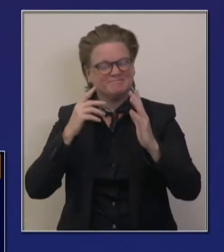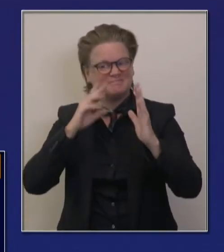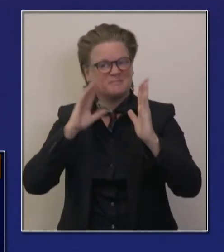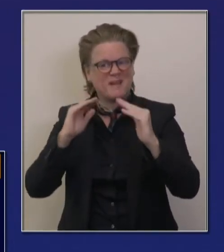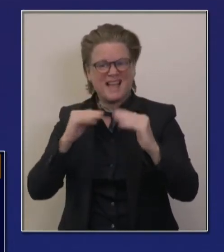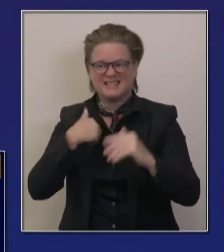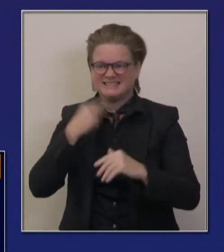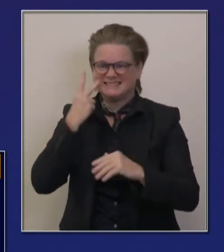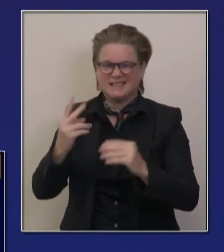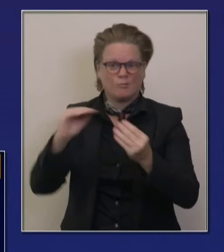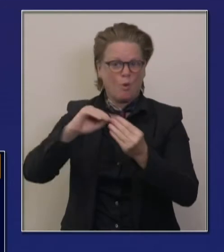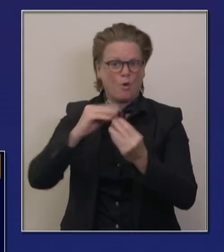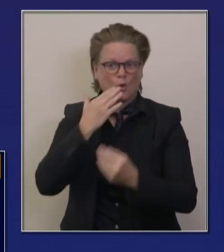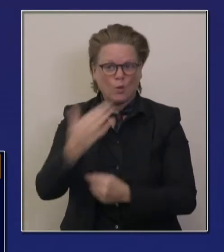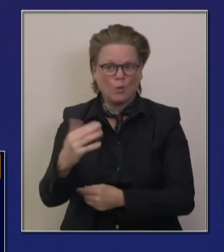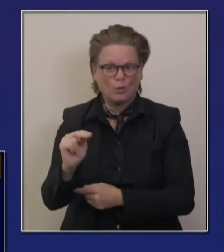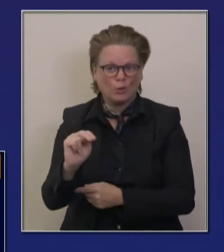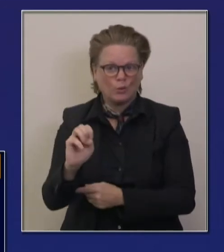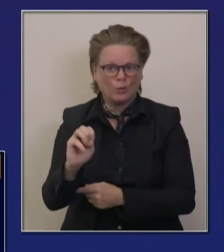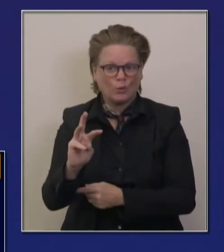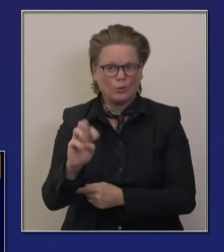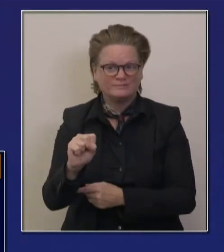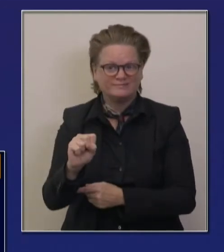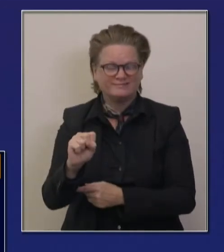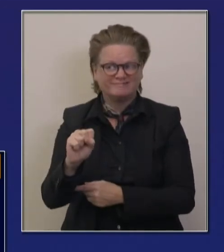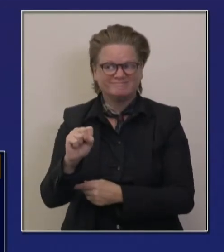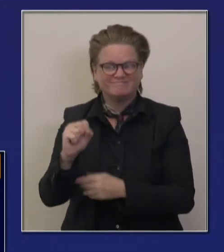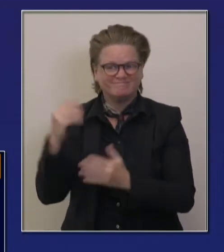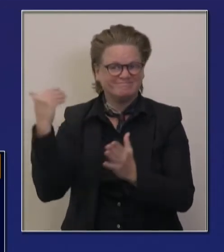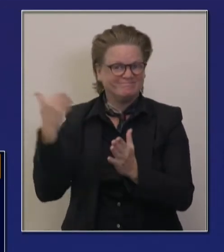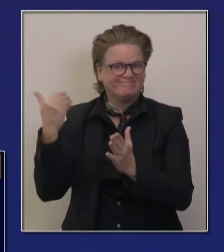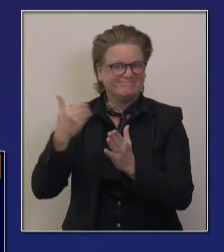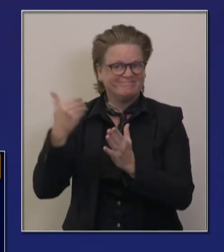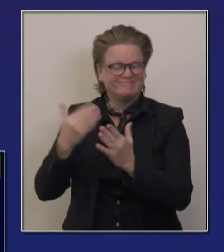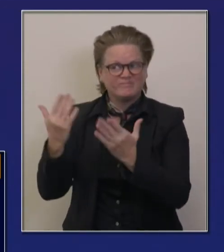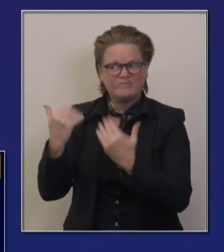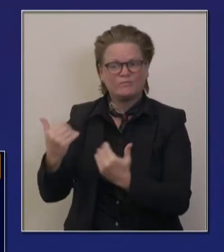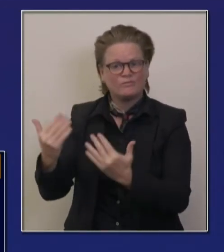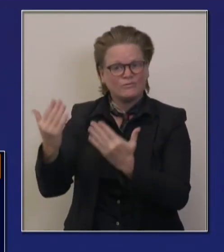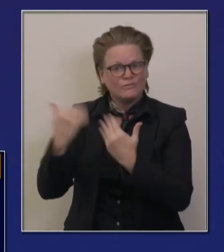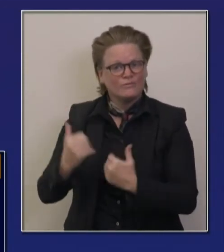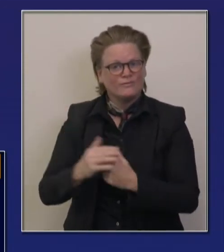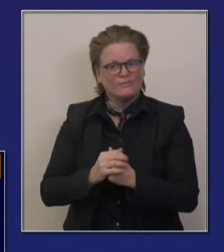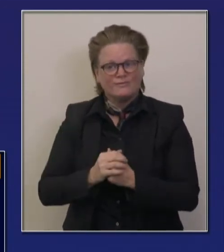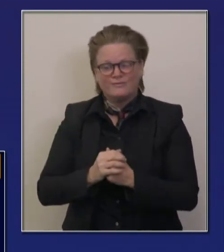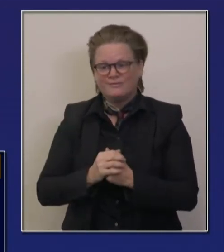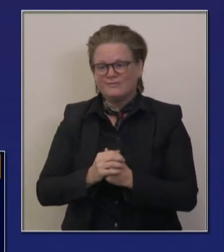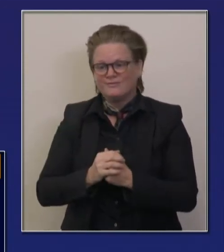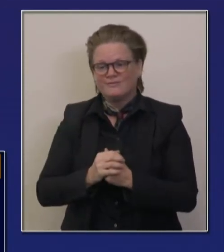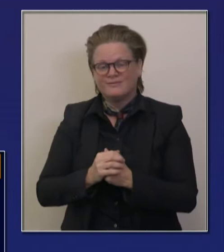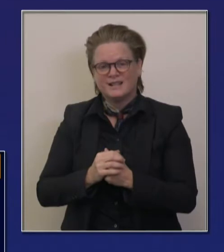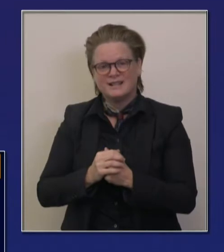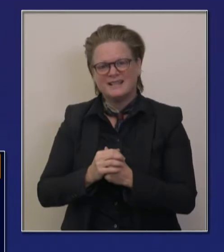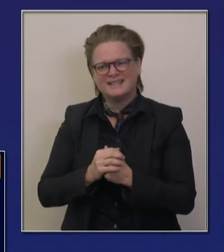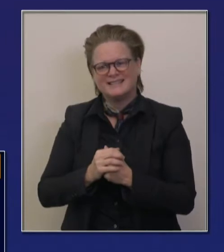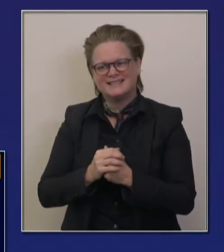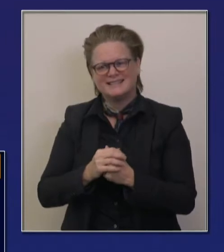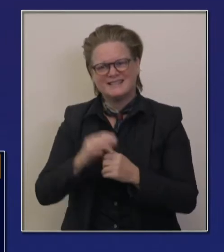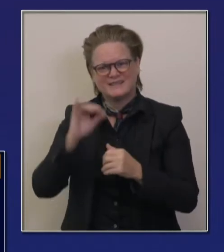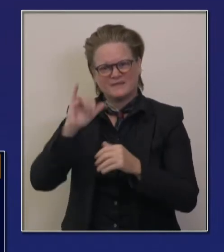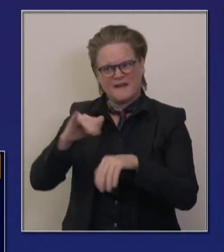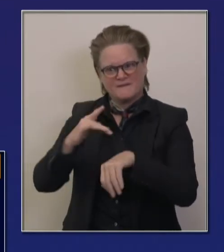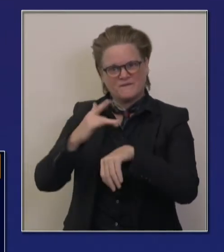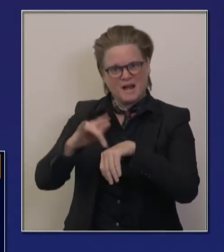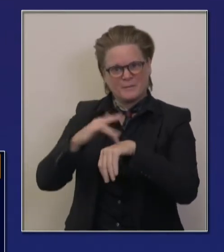that continue to significantly increase over the weeks, not just months in terms of the availability of